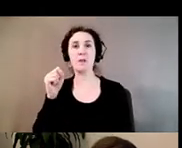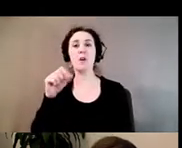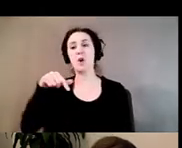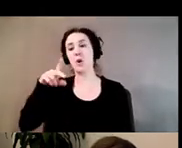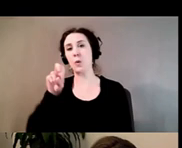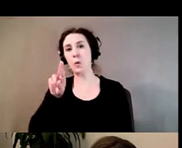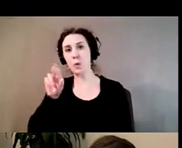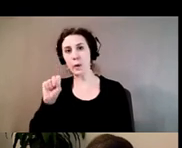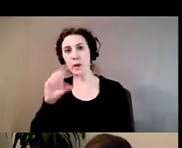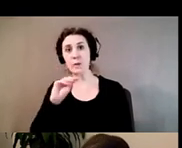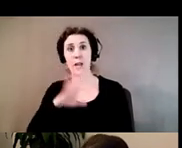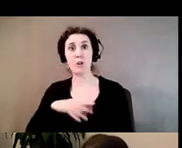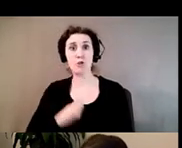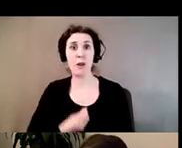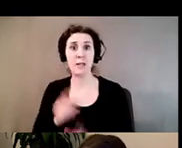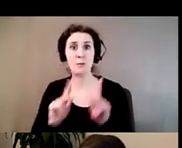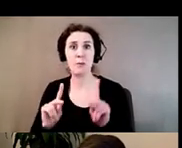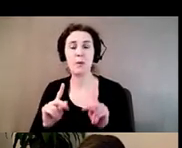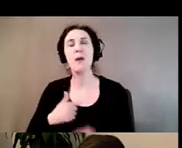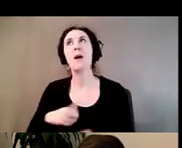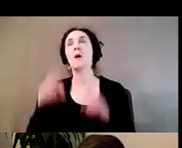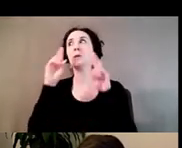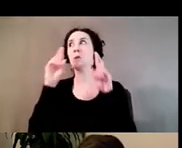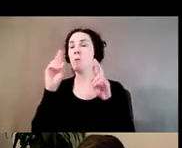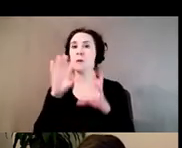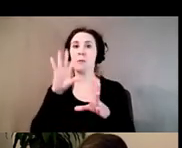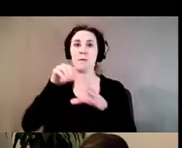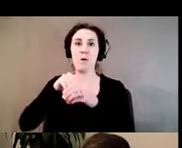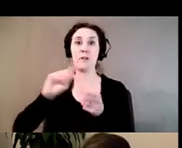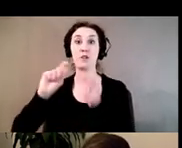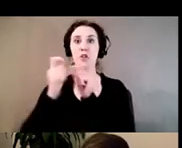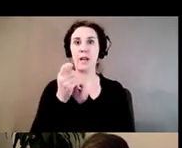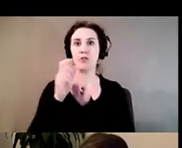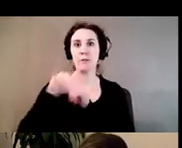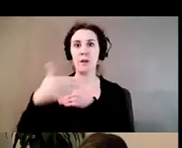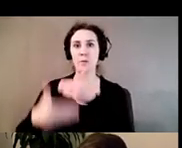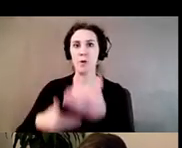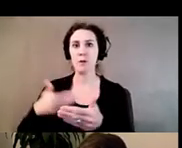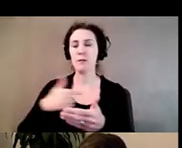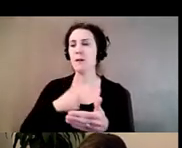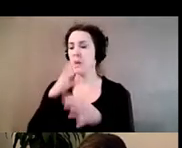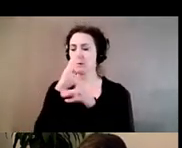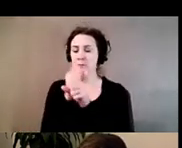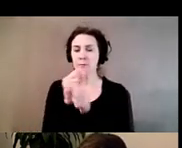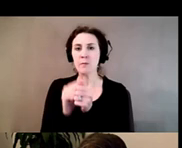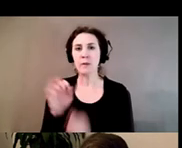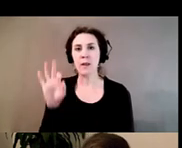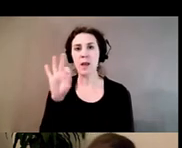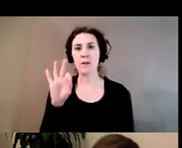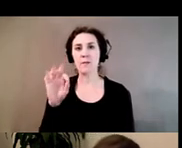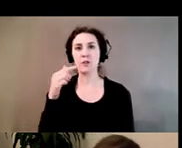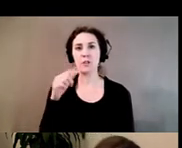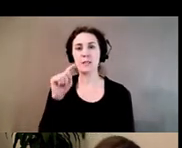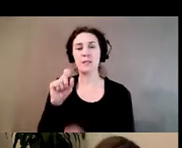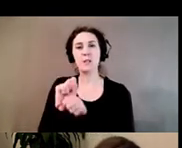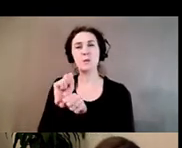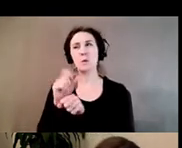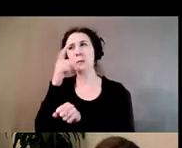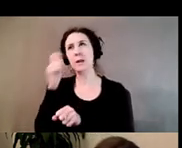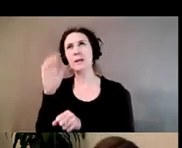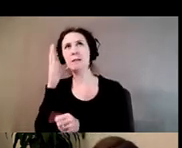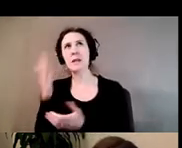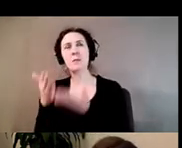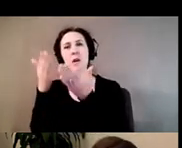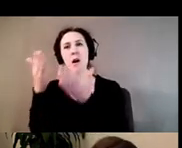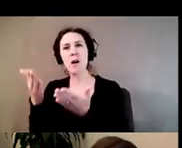I was hopeful that I could play a part in changing that, and I was drawn to FGT's work precisely because it seemed to offer a tactical